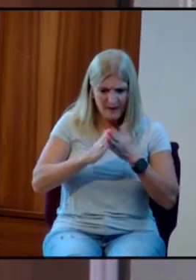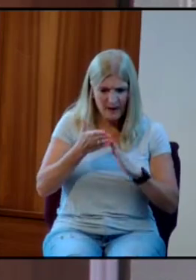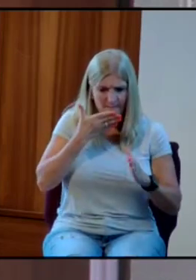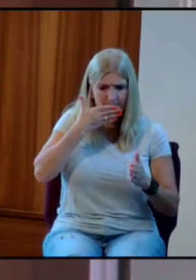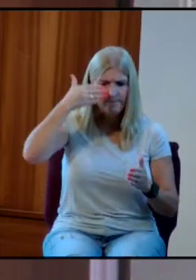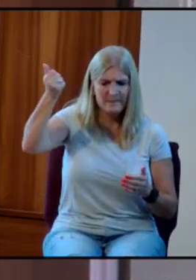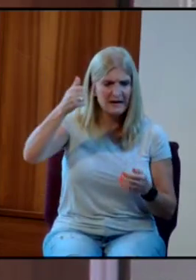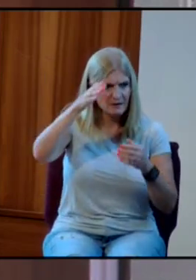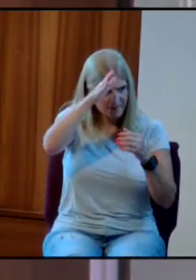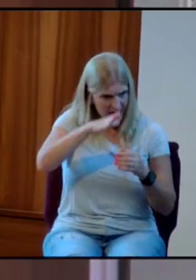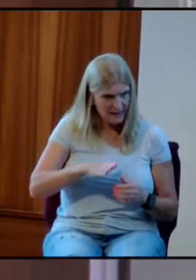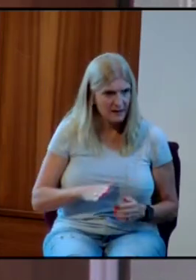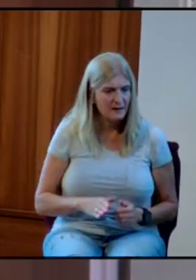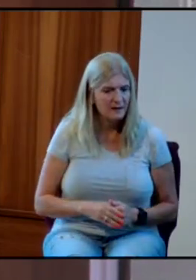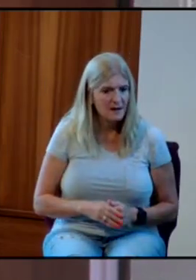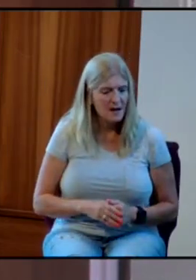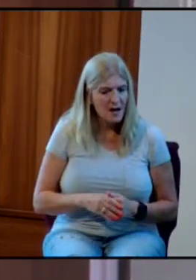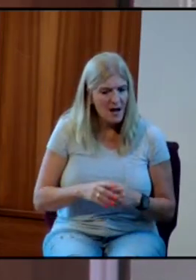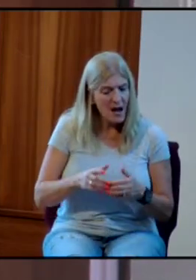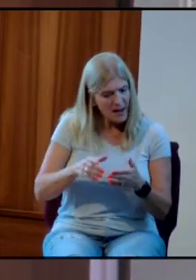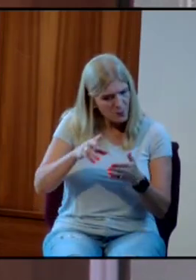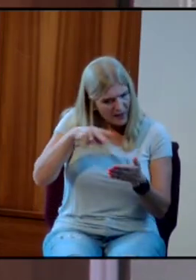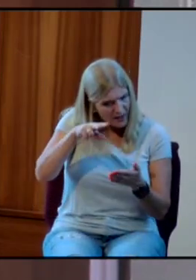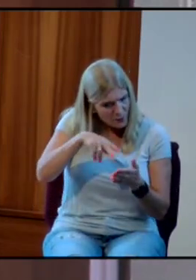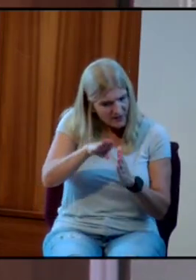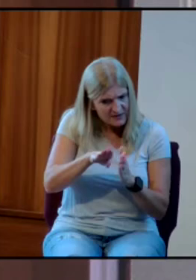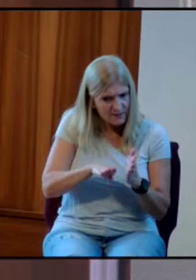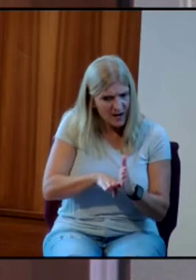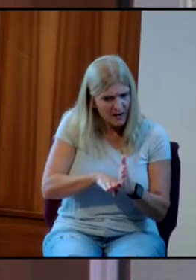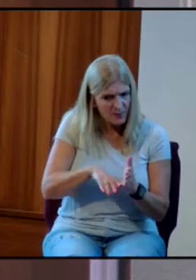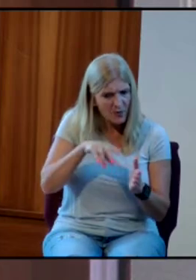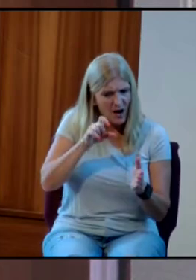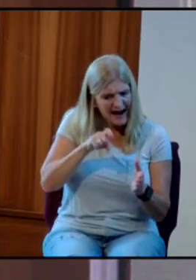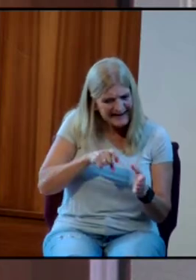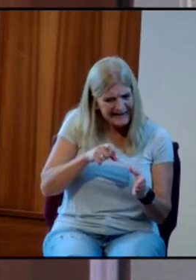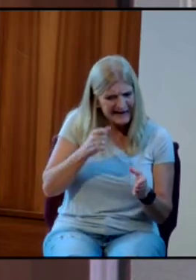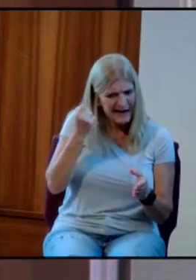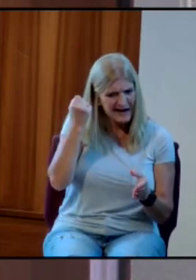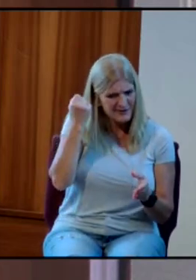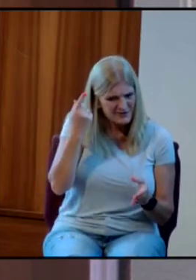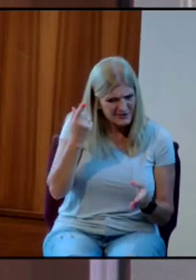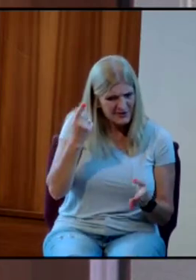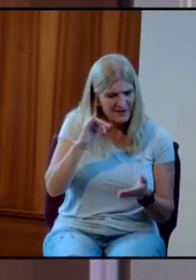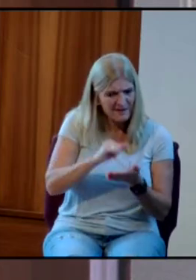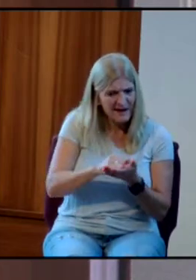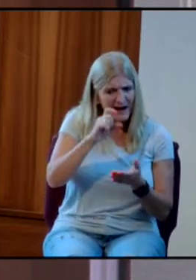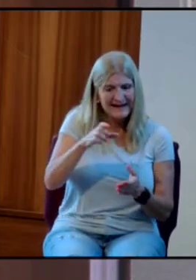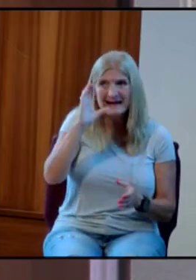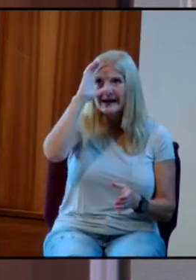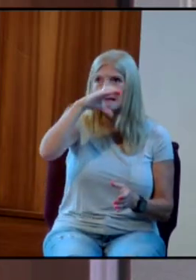And from the Bible I learned that I had to seek the Lord with all my heart.